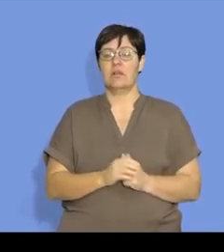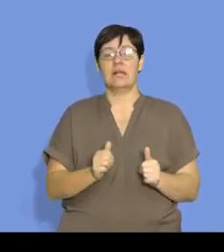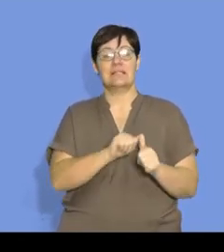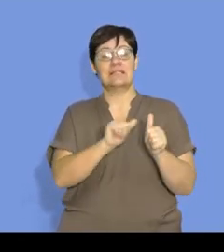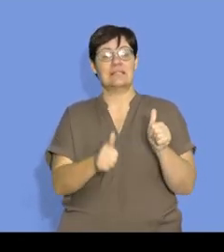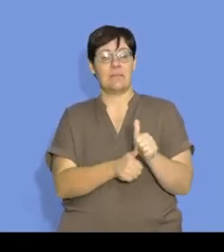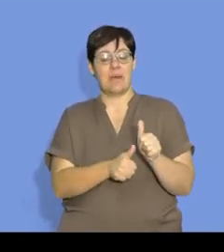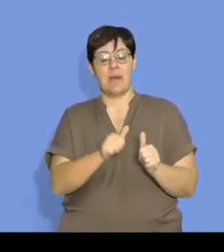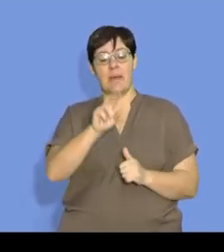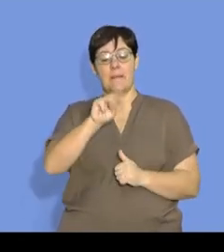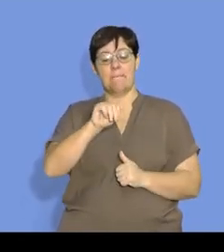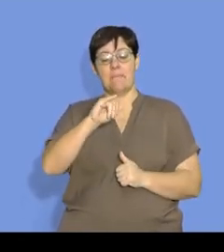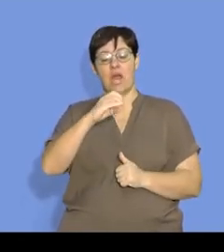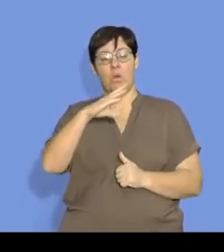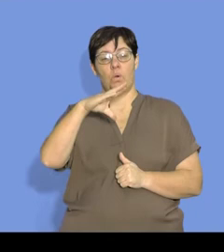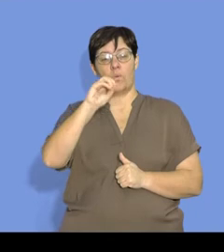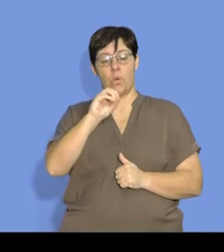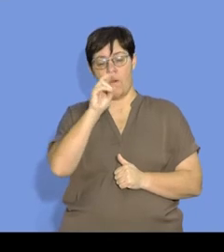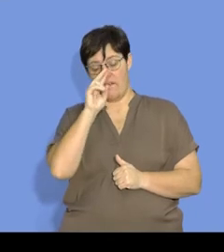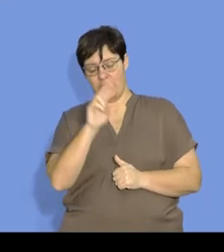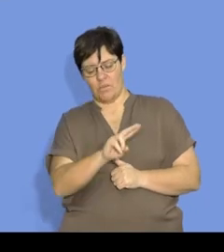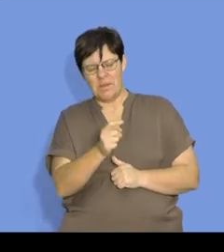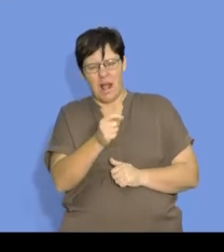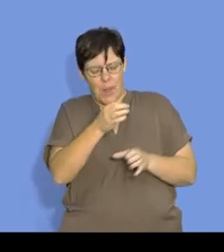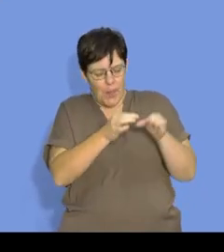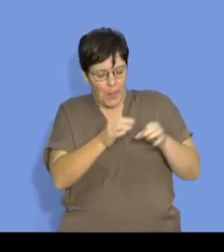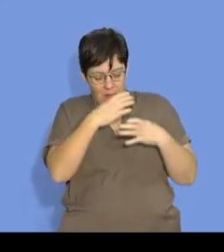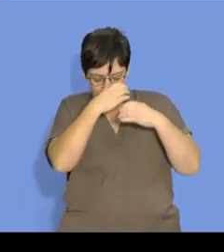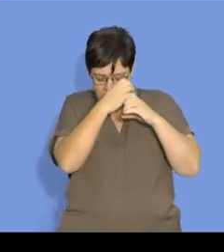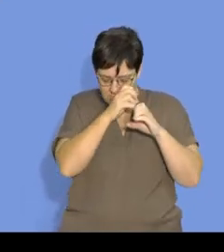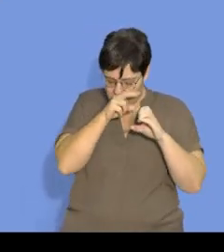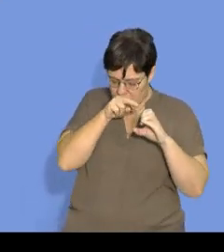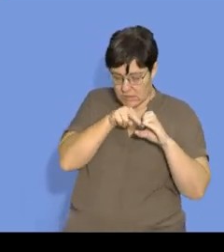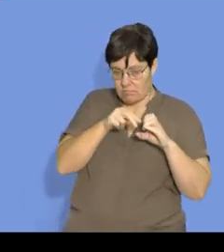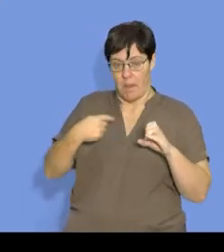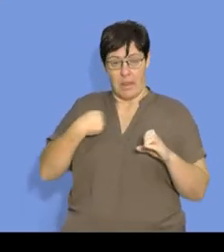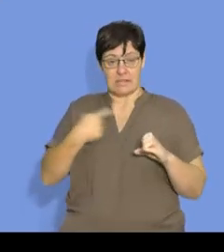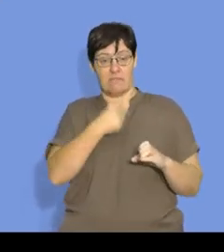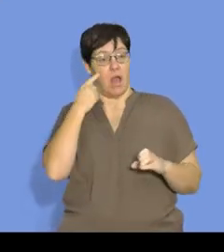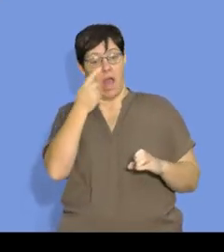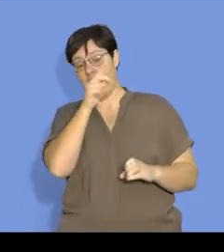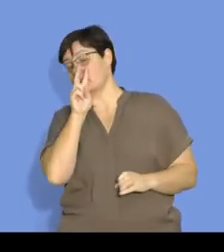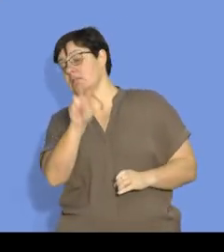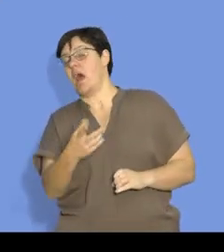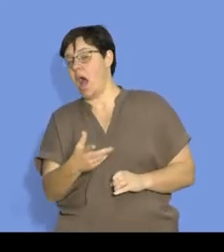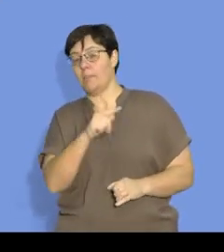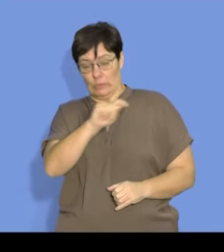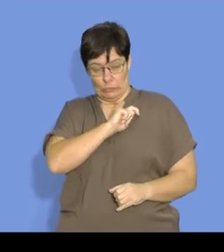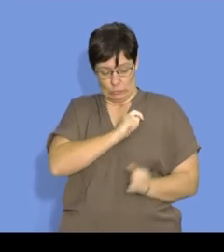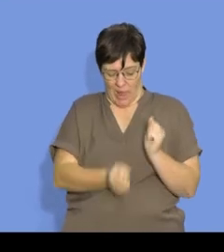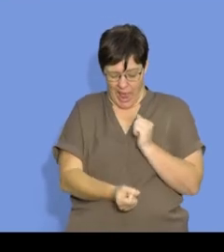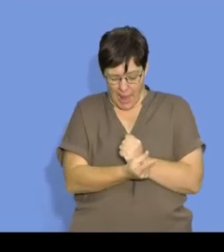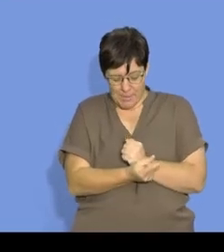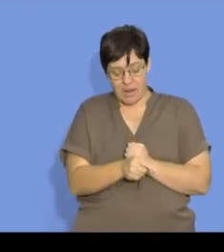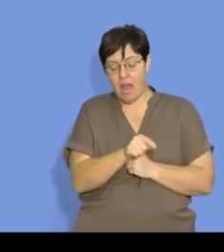or the microscopic view where we cannot see it, but what actually happens